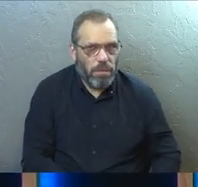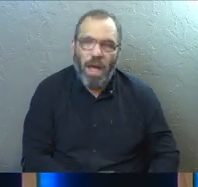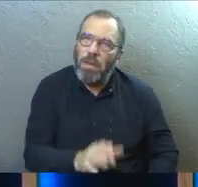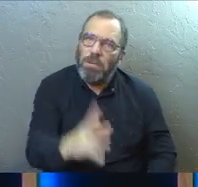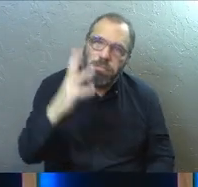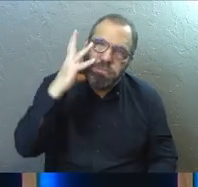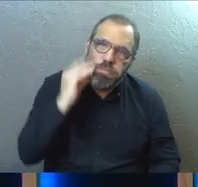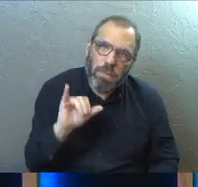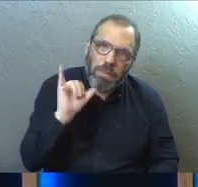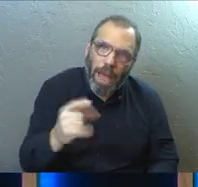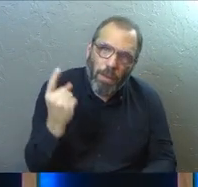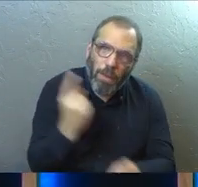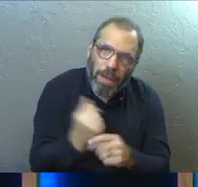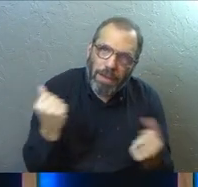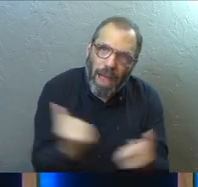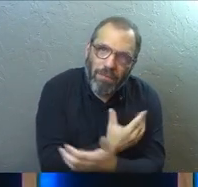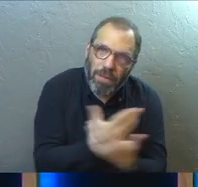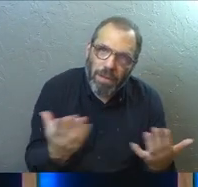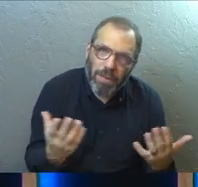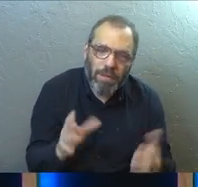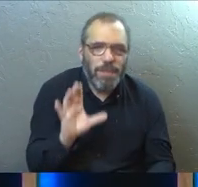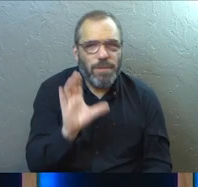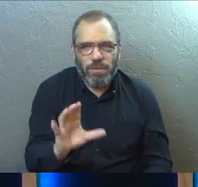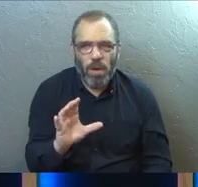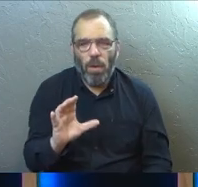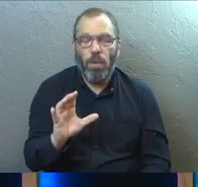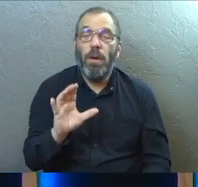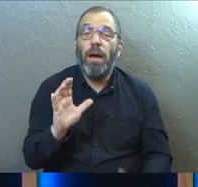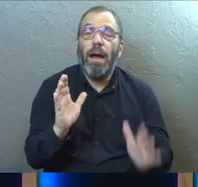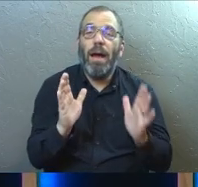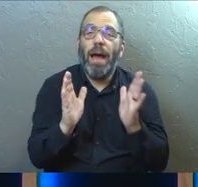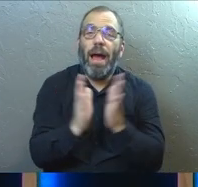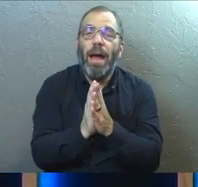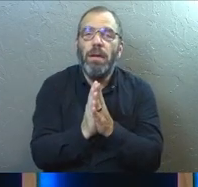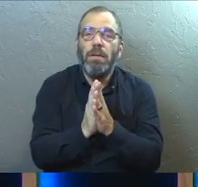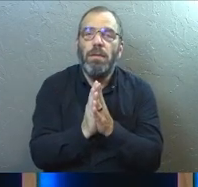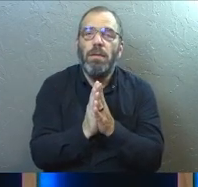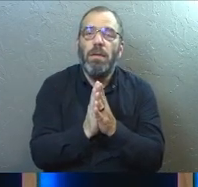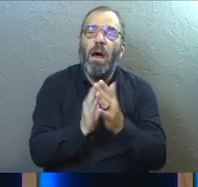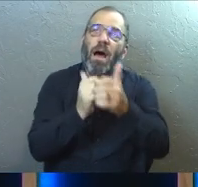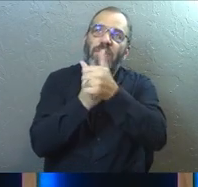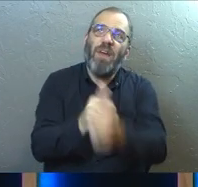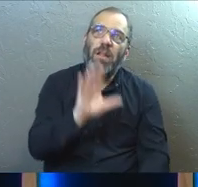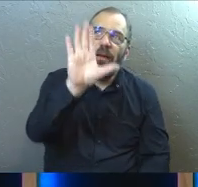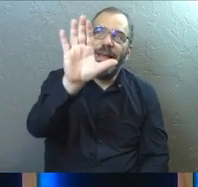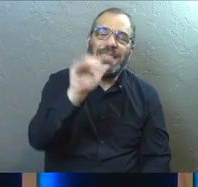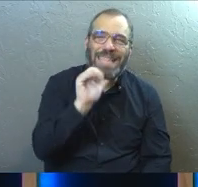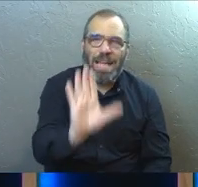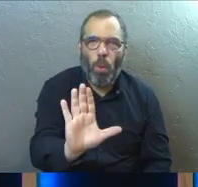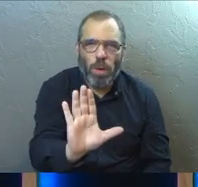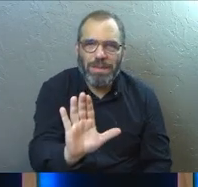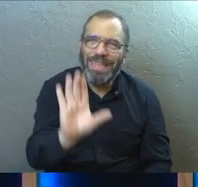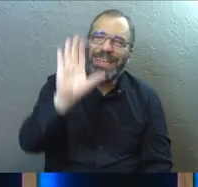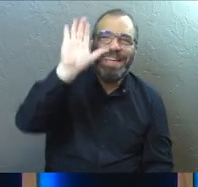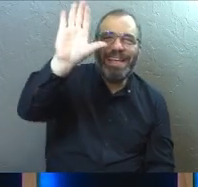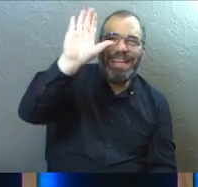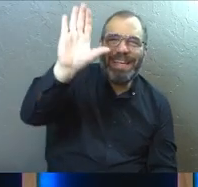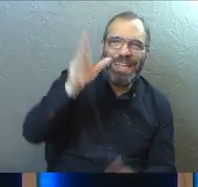right? On everything. And so the call today is walk God's path, not your path.